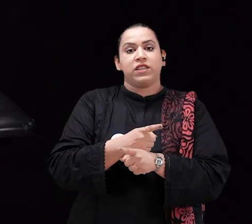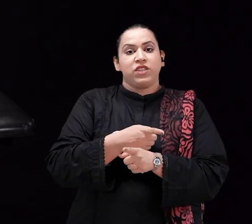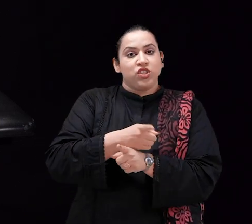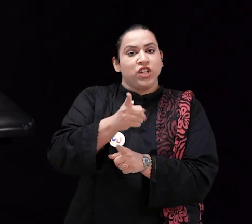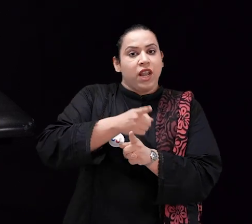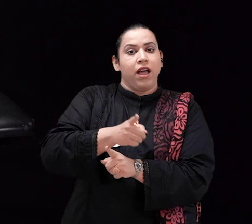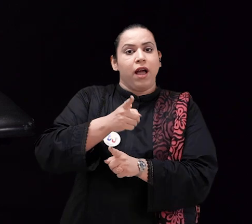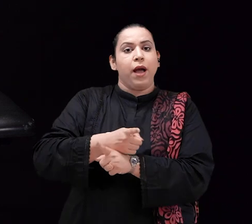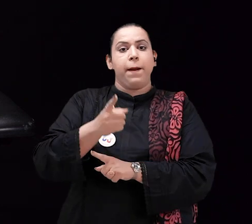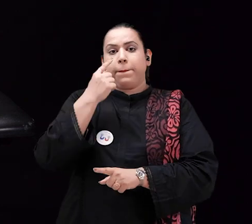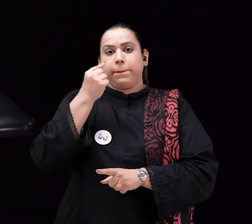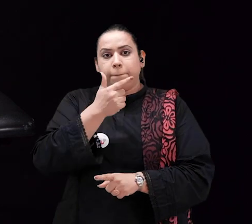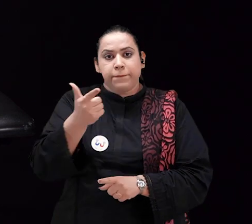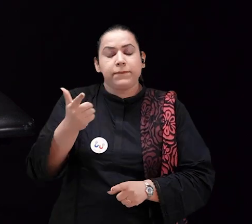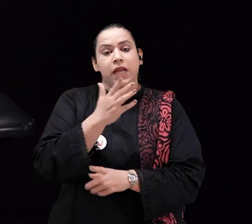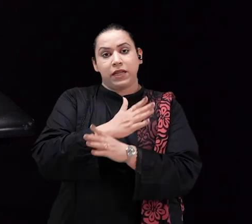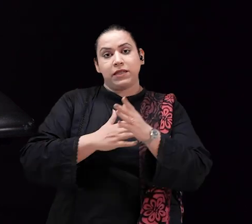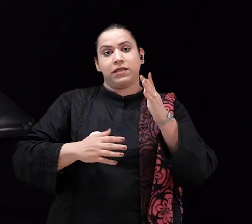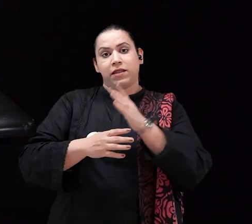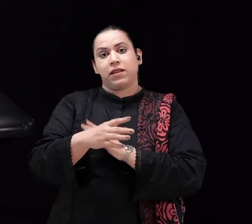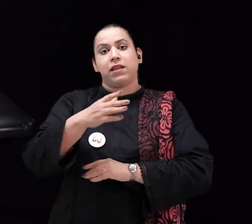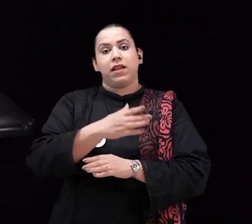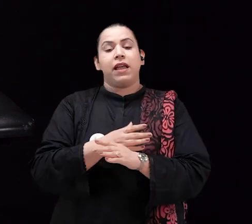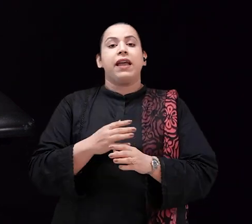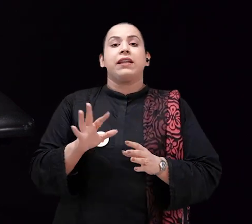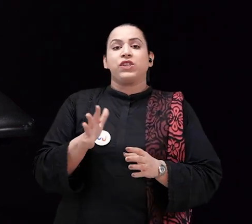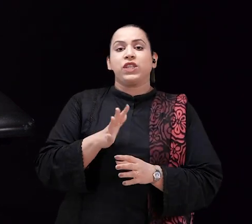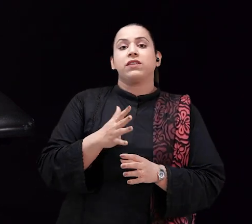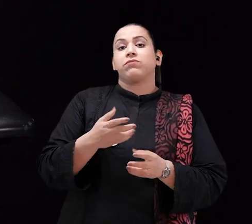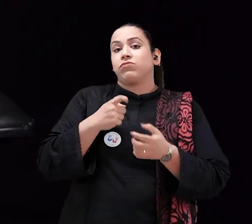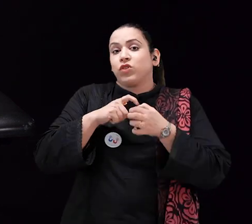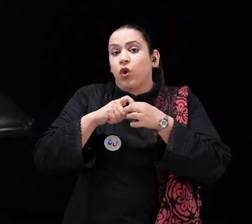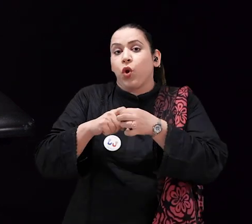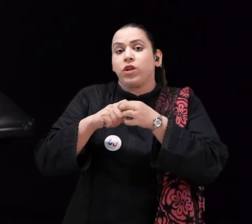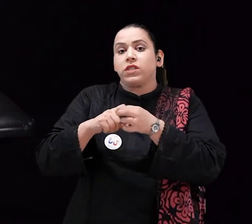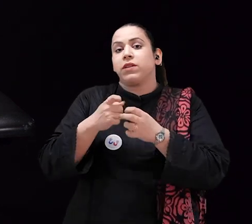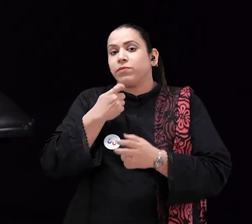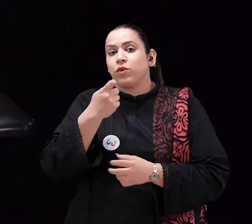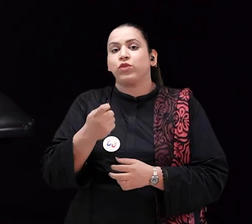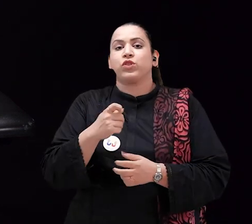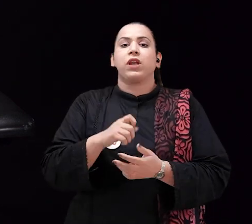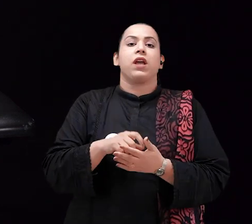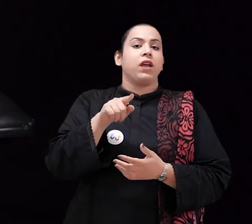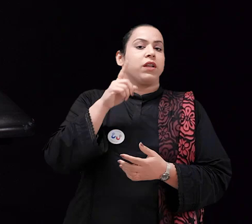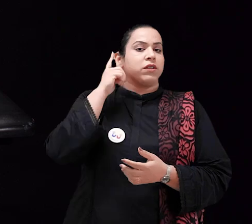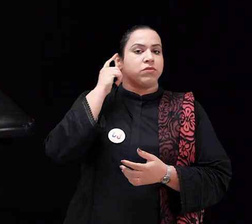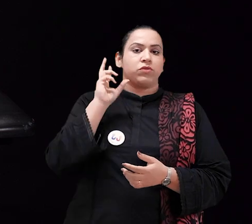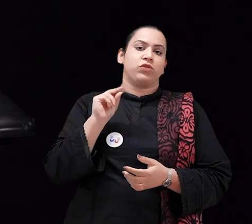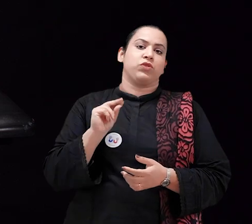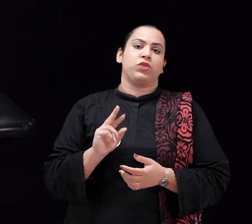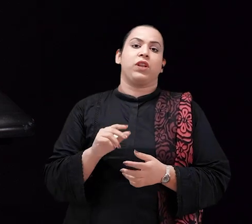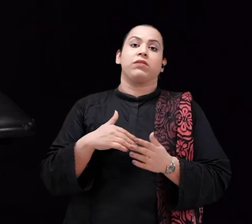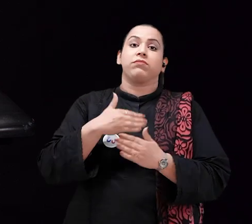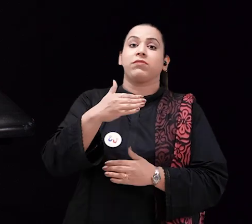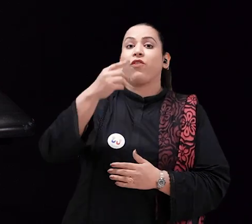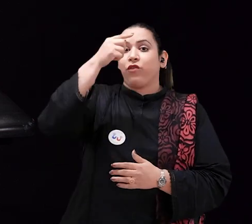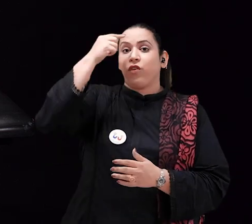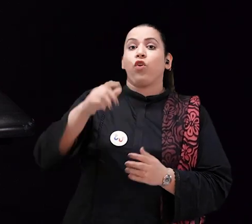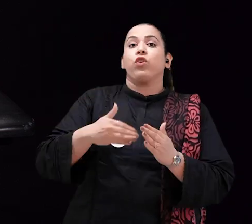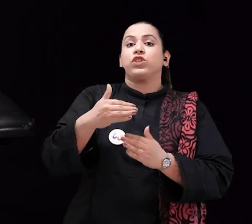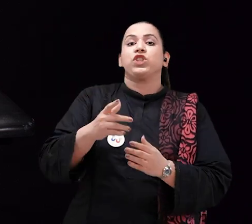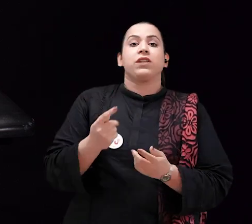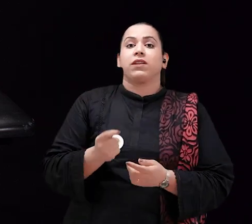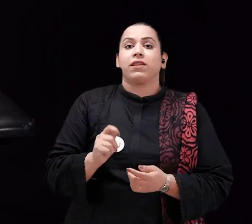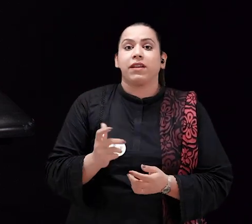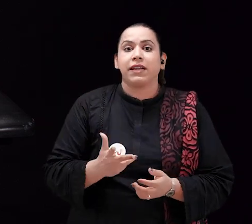and teach young people about people with disabilities and let them ask any sort of question they have. And, you know,